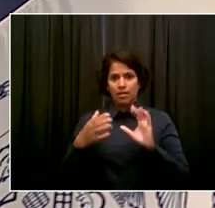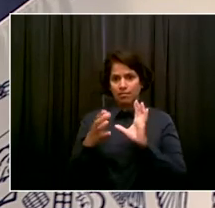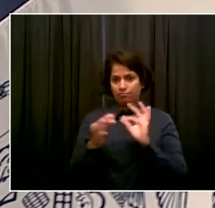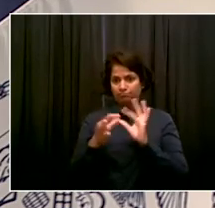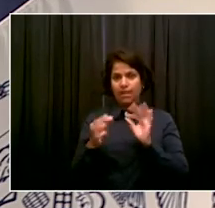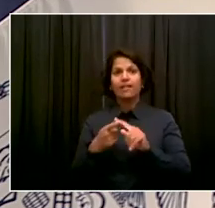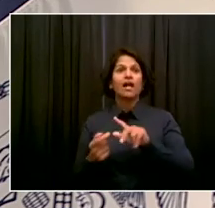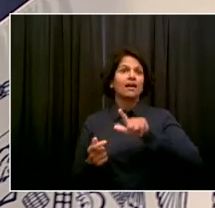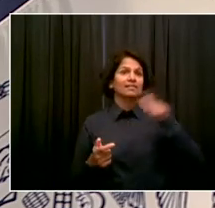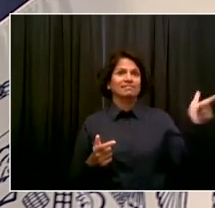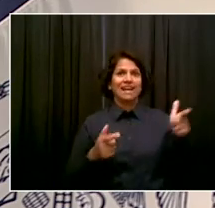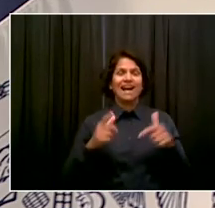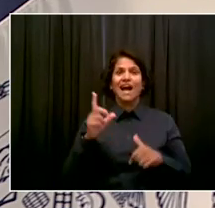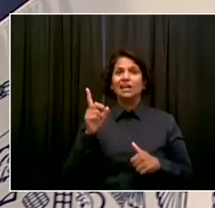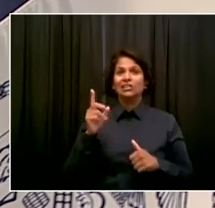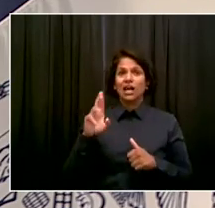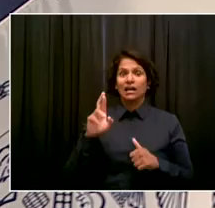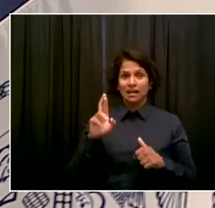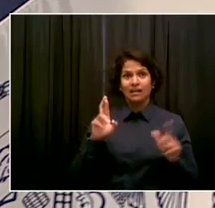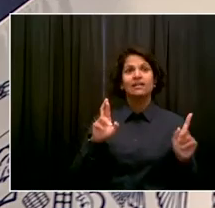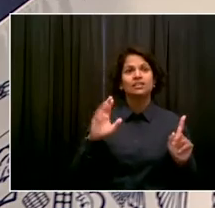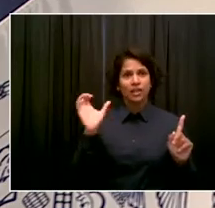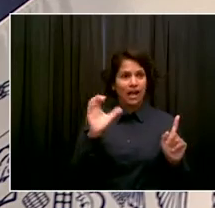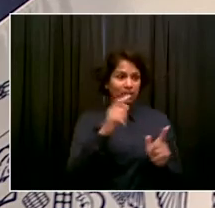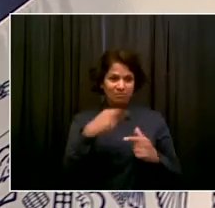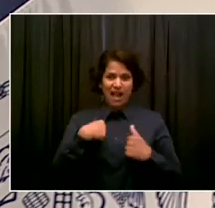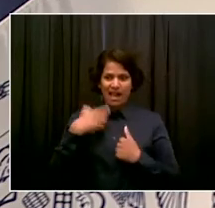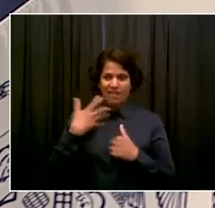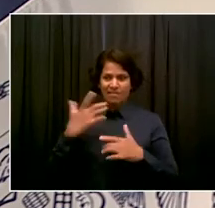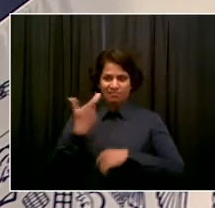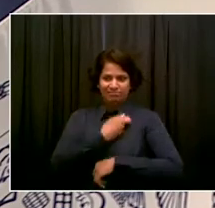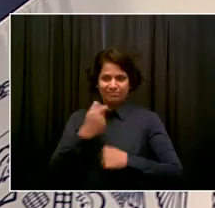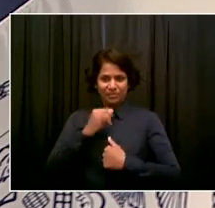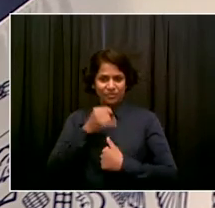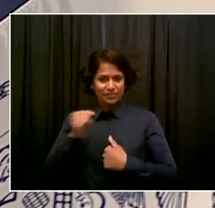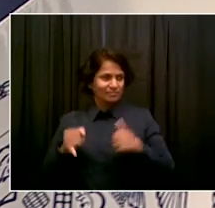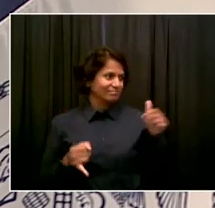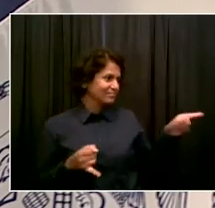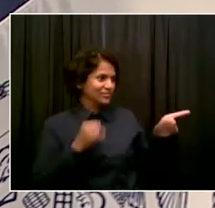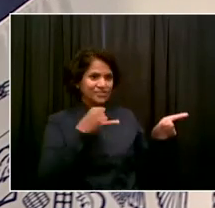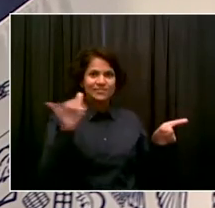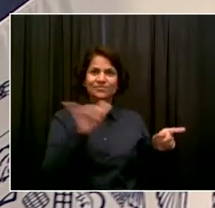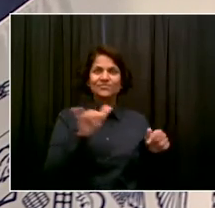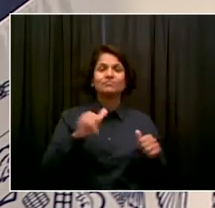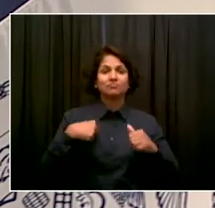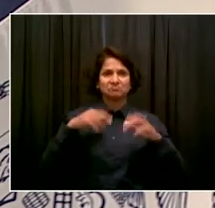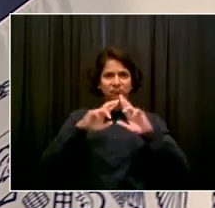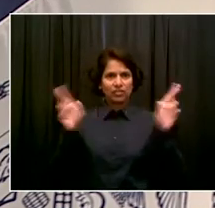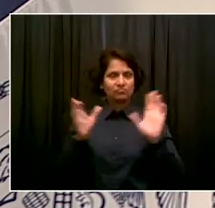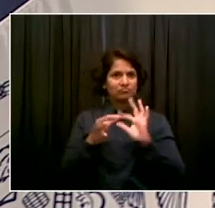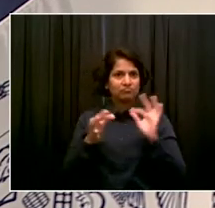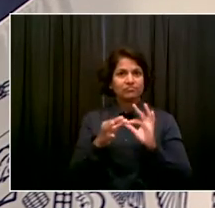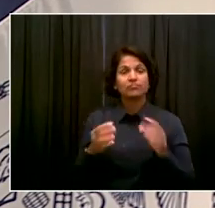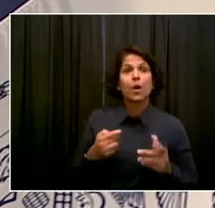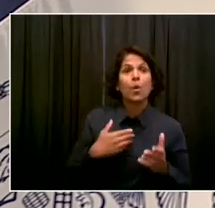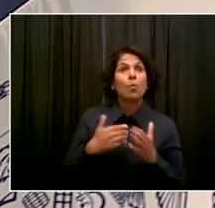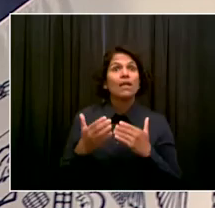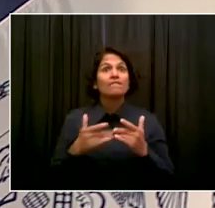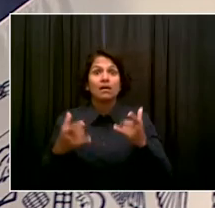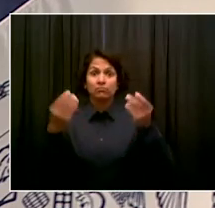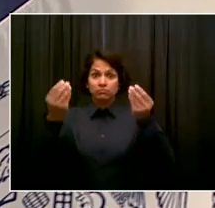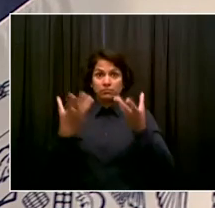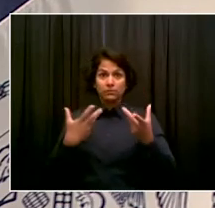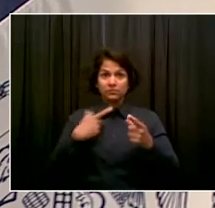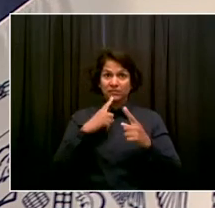or Dr. Varma want to add, I'm ready to take a booster shot whenever the time is right and whenever the priority is right. Because